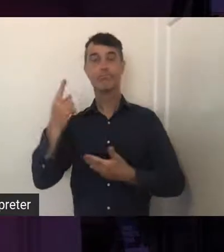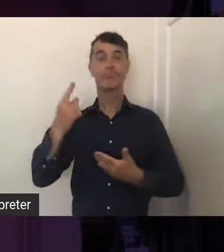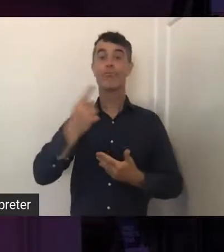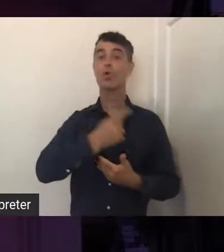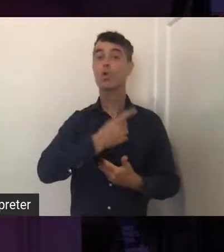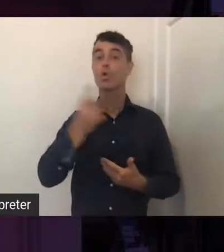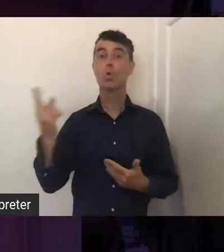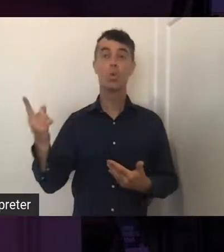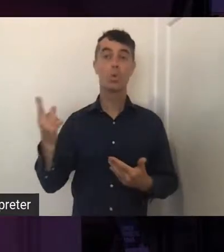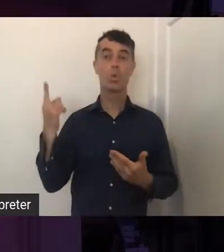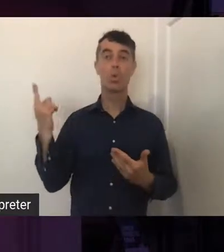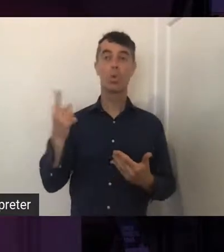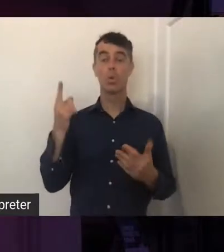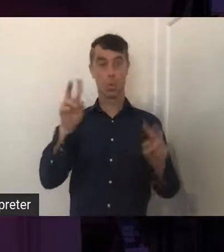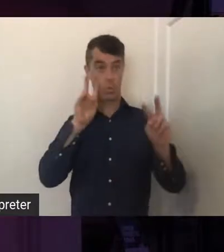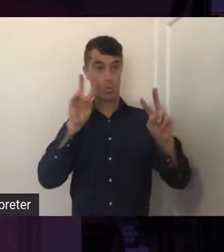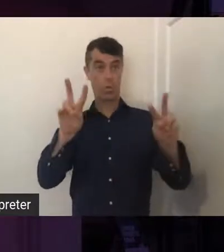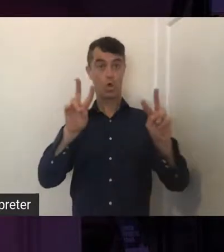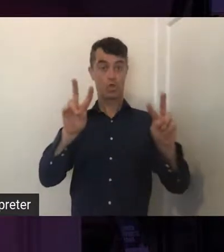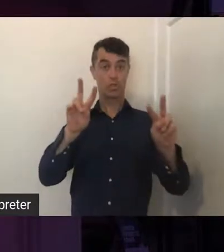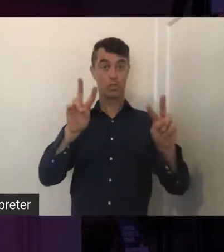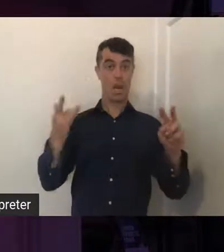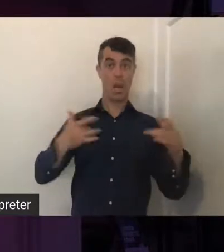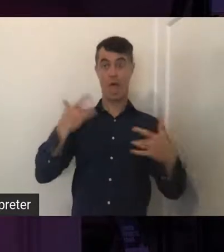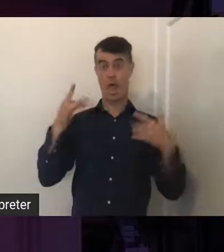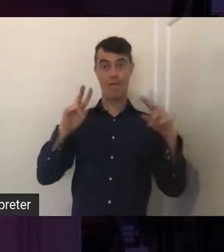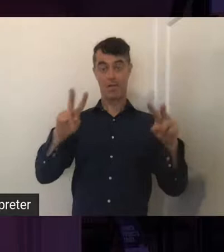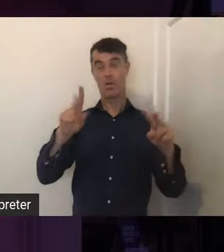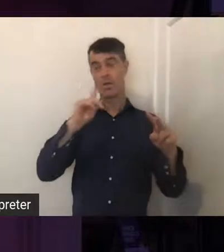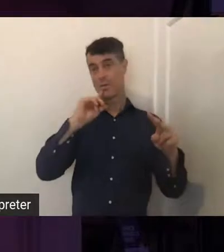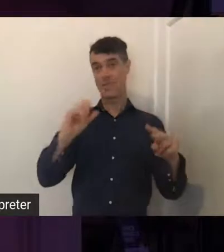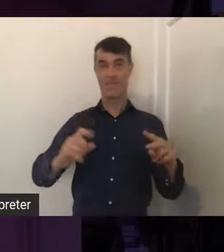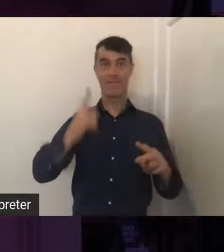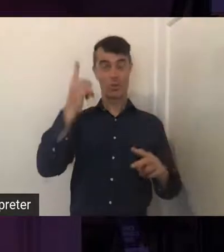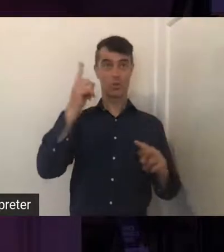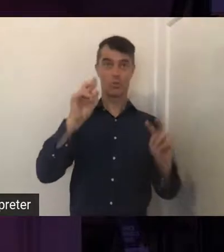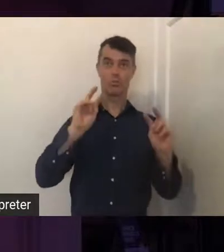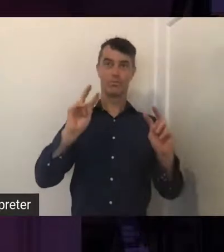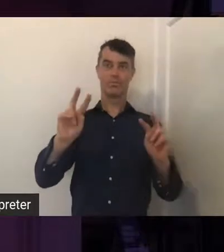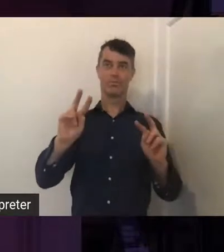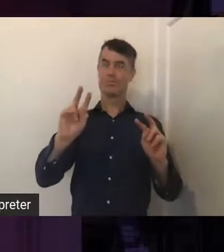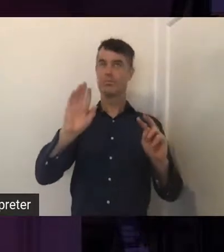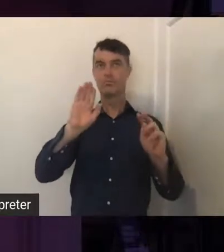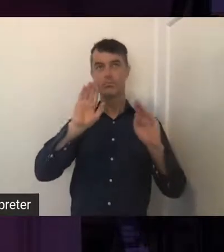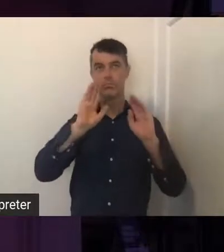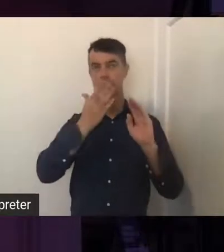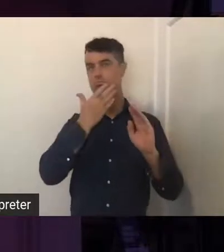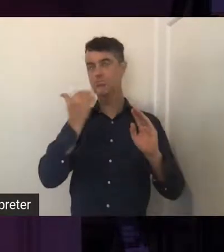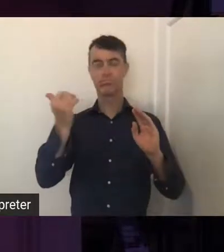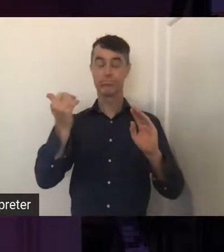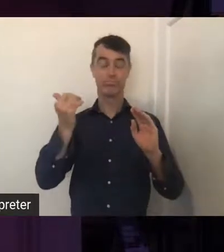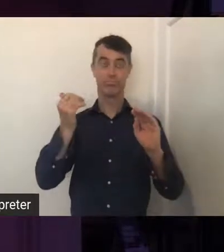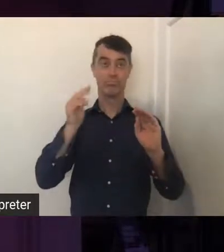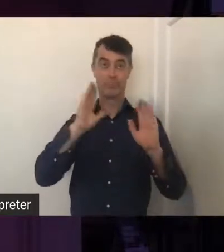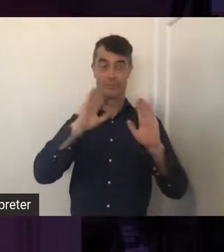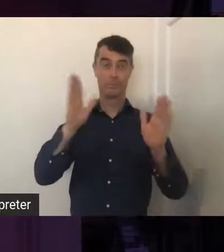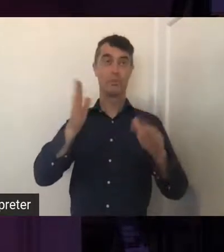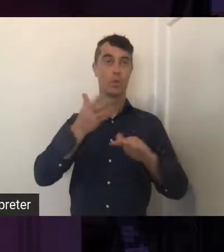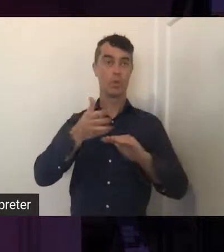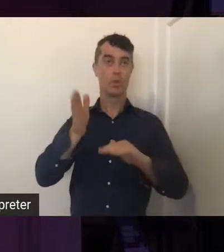joining us live this afternoon, you'll be the first to see this stunning new work. If you're joining us